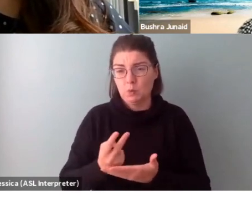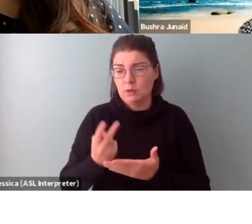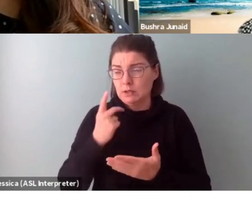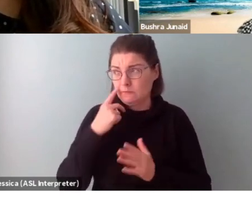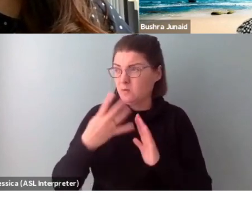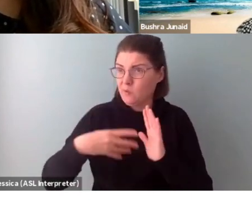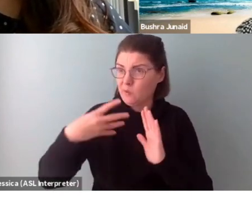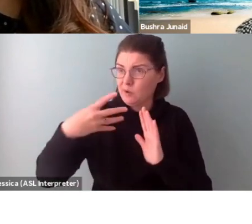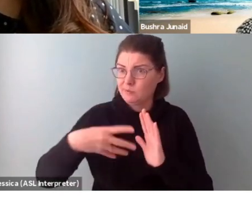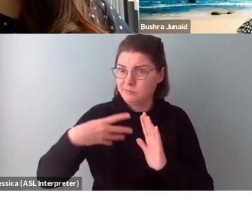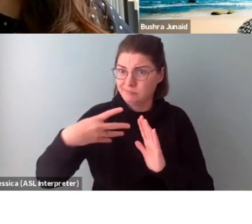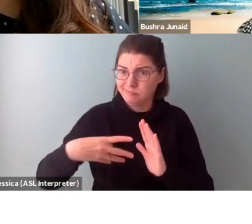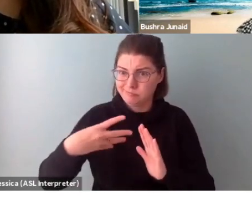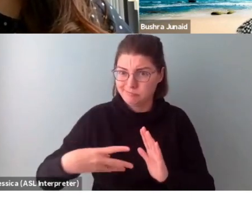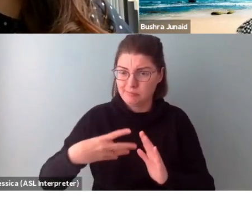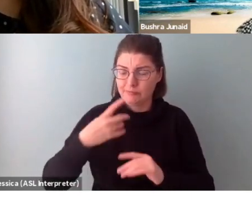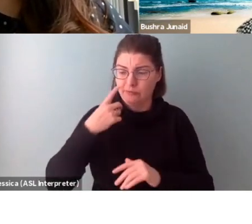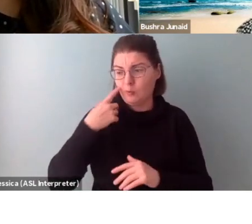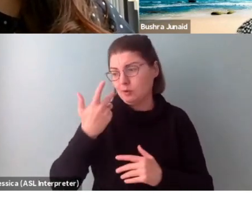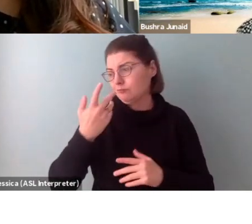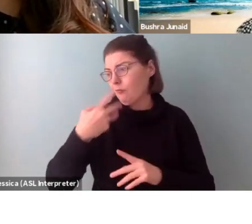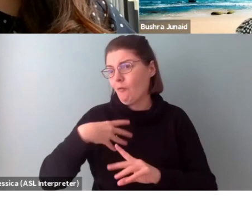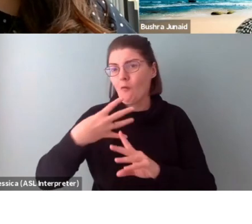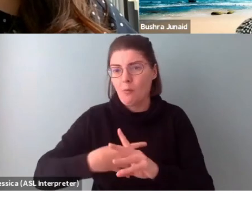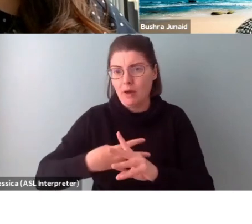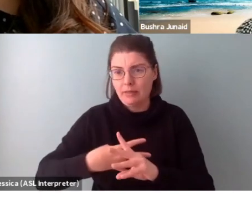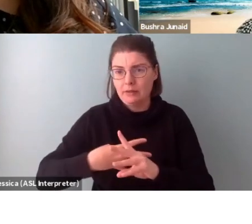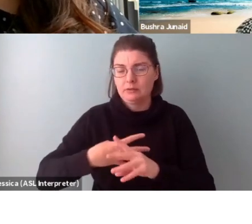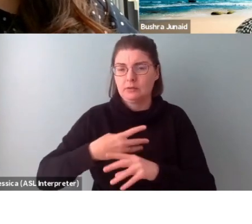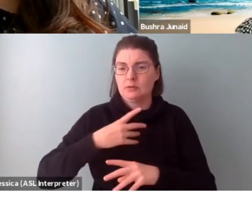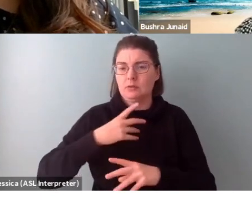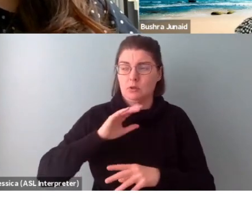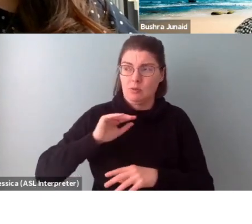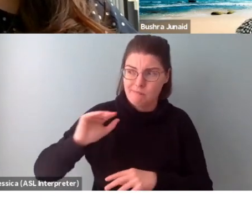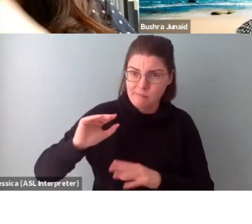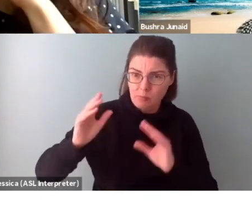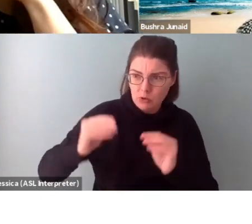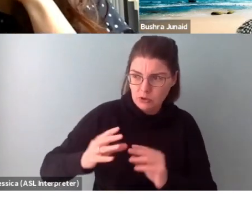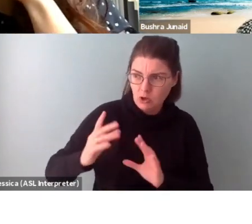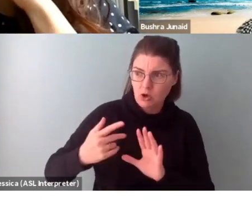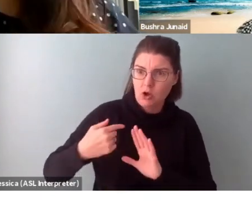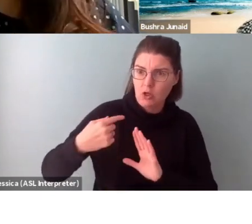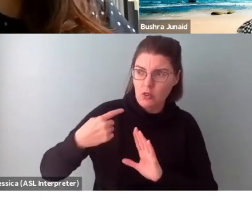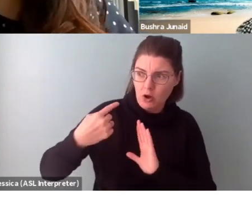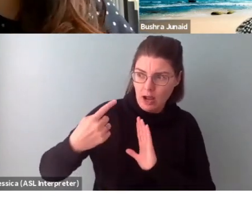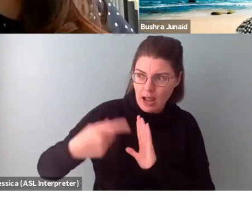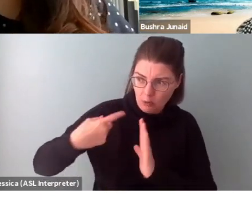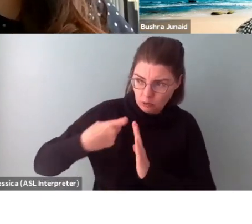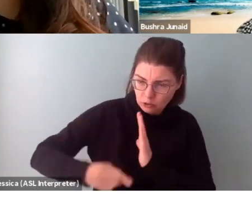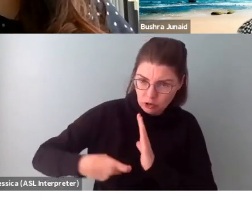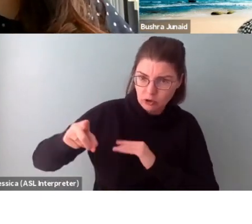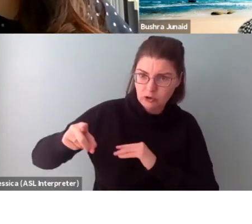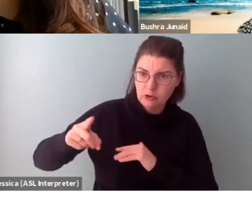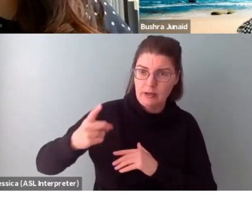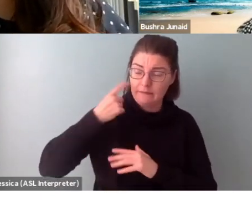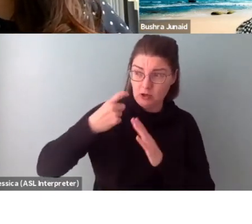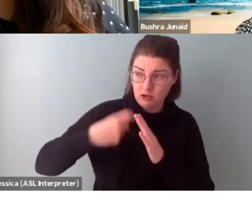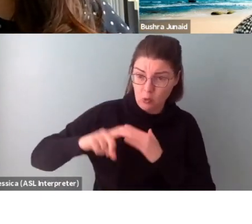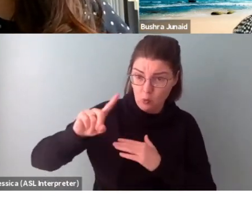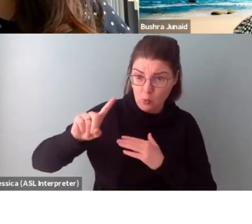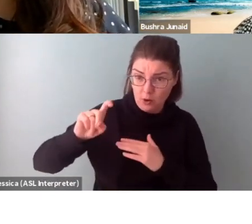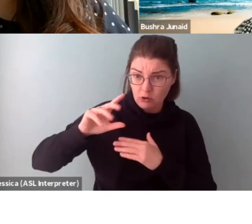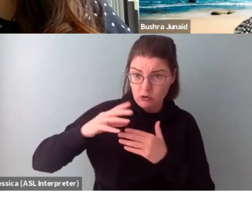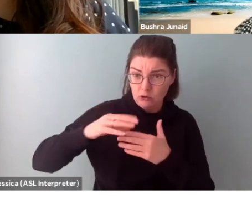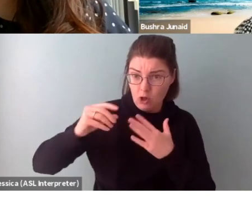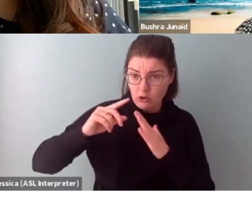hours, you know, over the course of four months. So you want to talk to that person, find out what their hourly rate is. If they charge you $100 an hour,